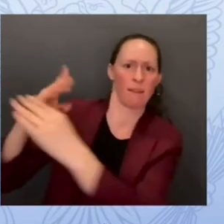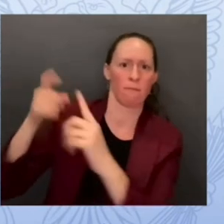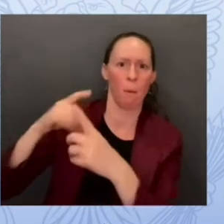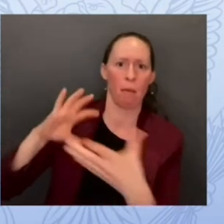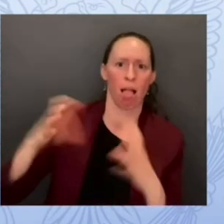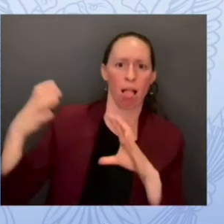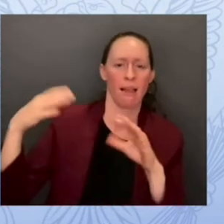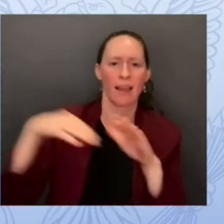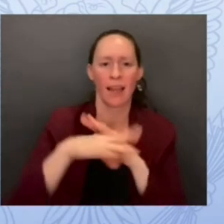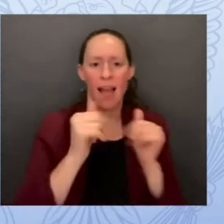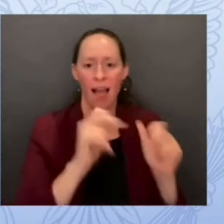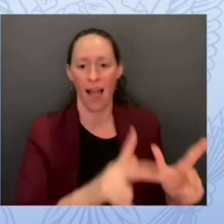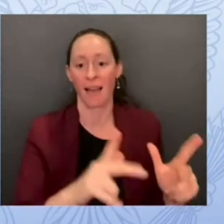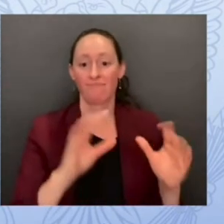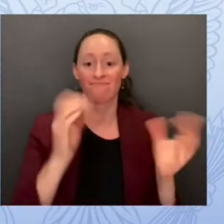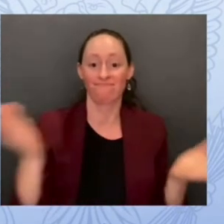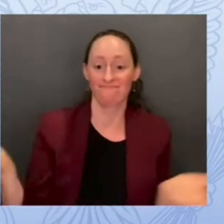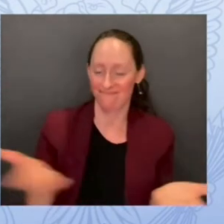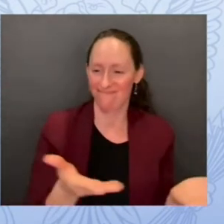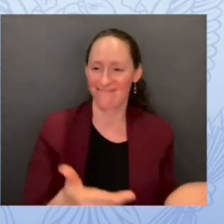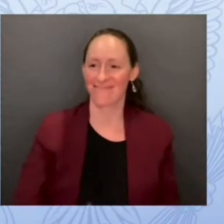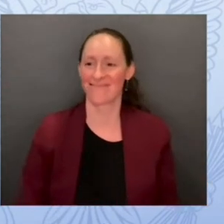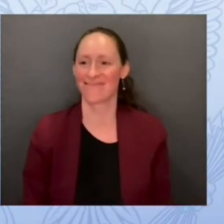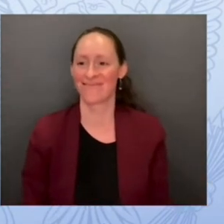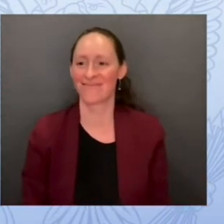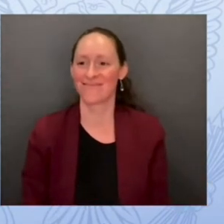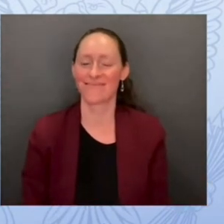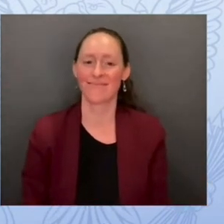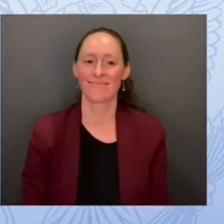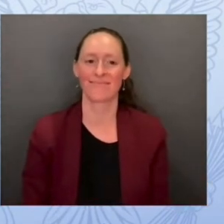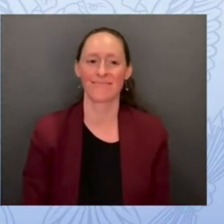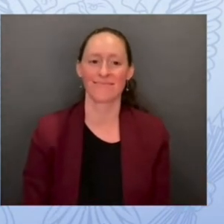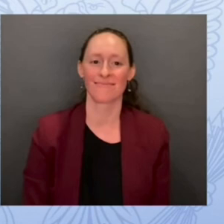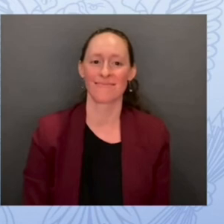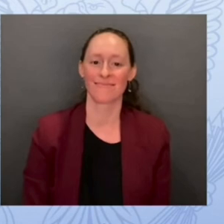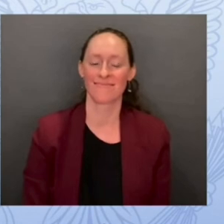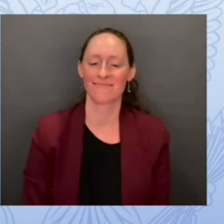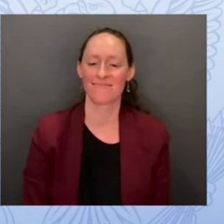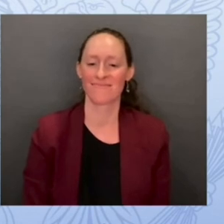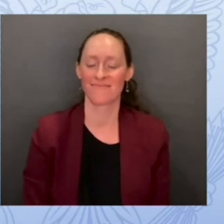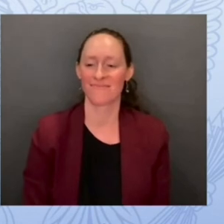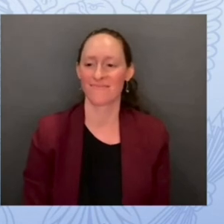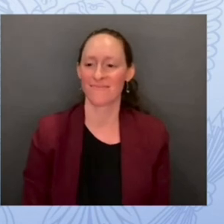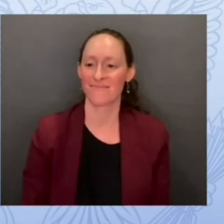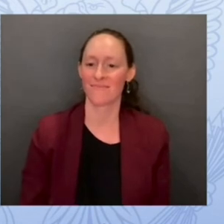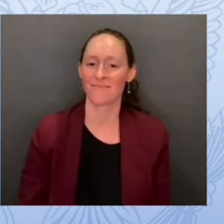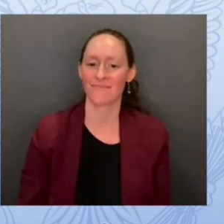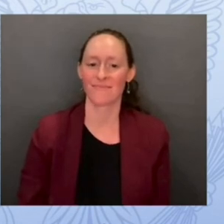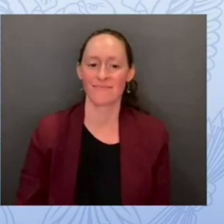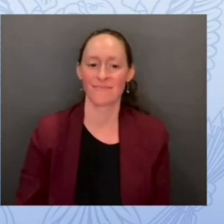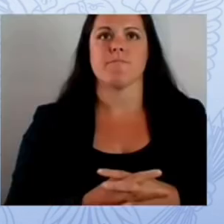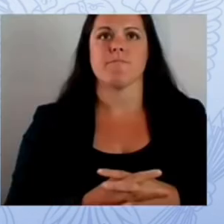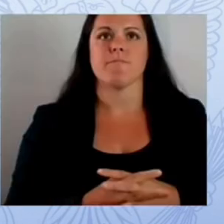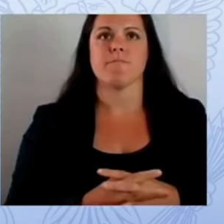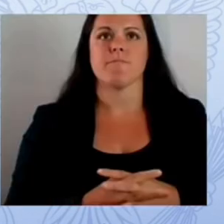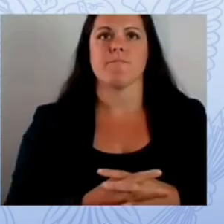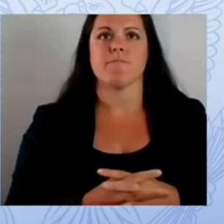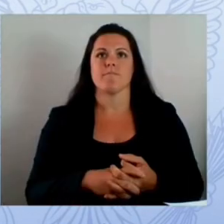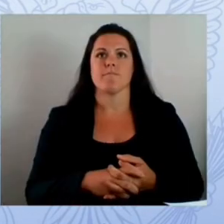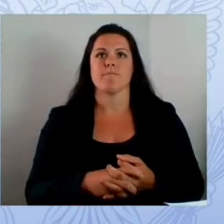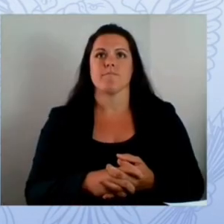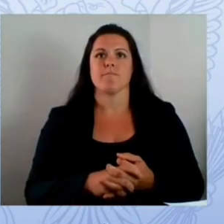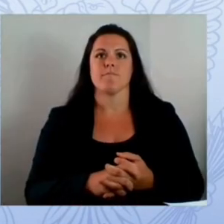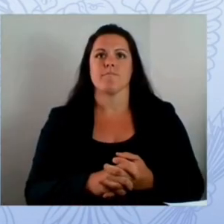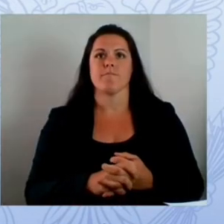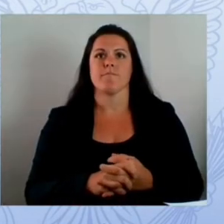vanessa wren cio for the north carolina department of public instruction vanessa thank you so much i am honored to be here today